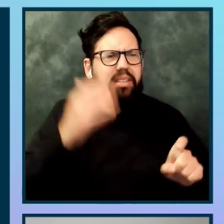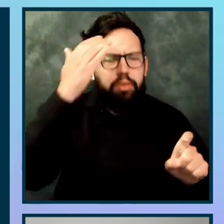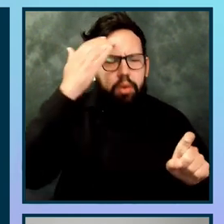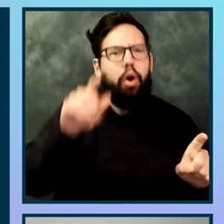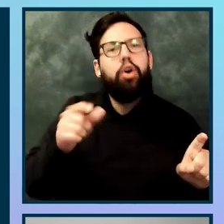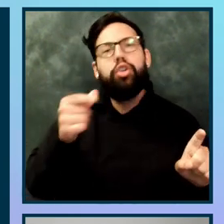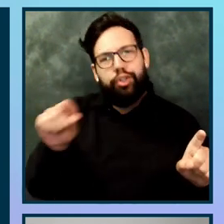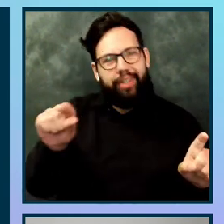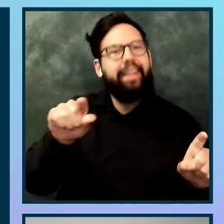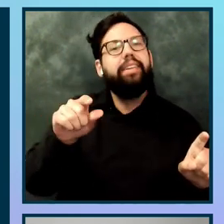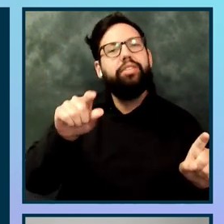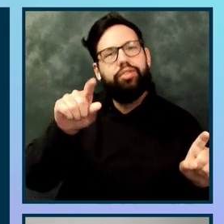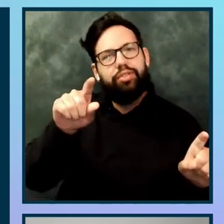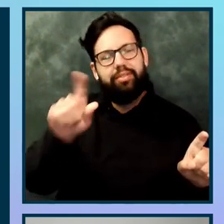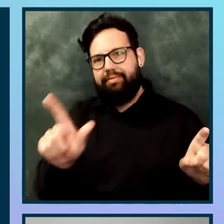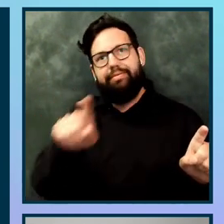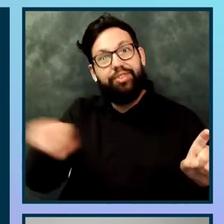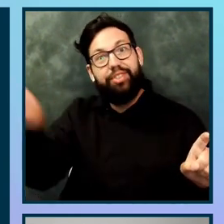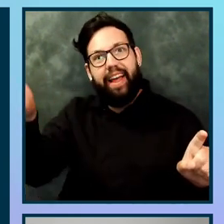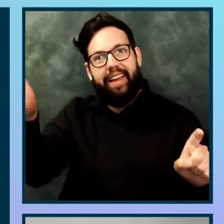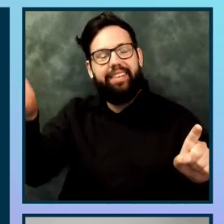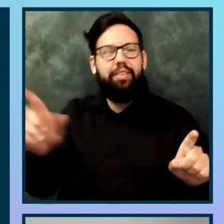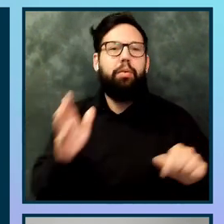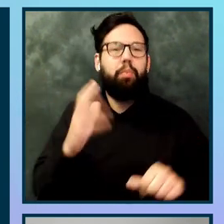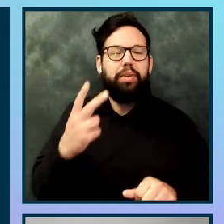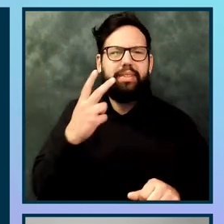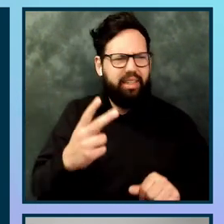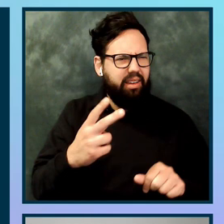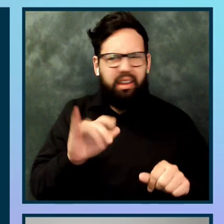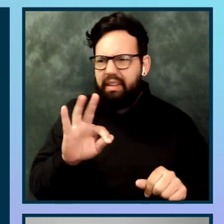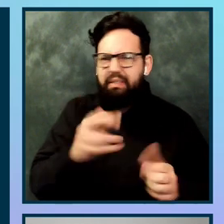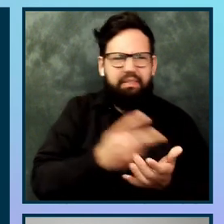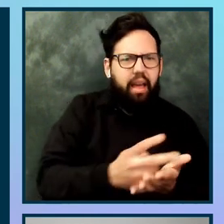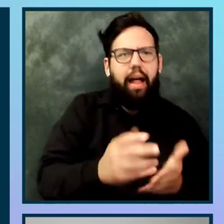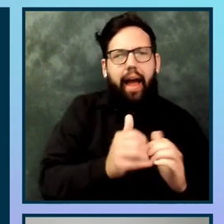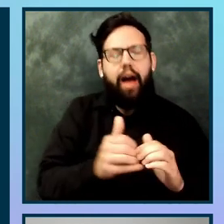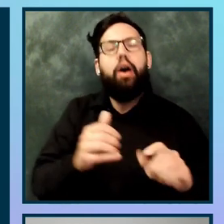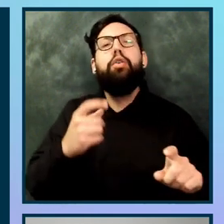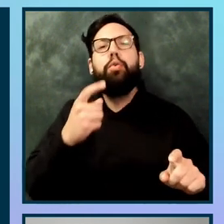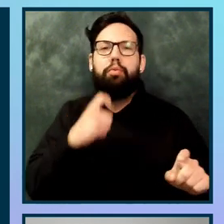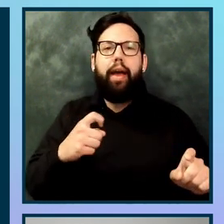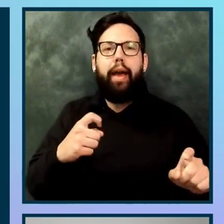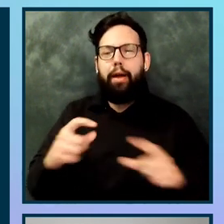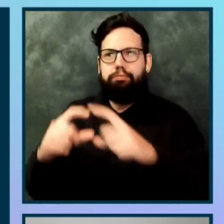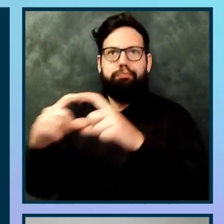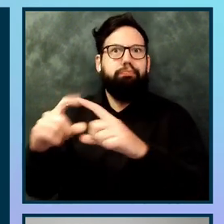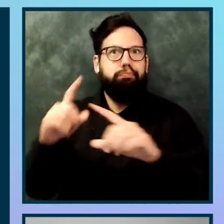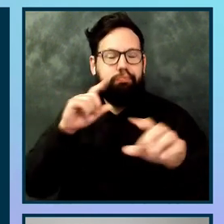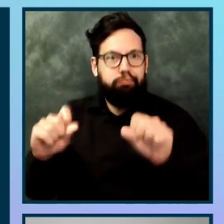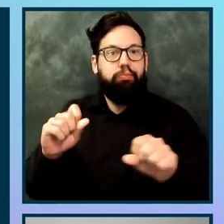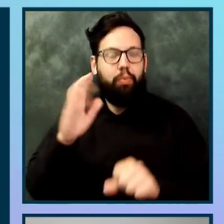And you can see this because there's going to be a red cross. And of course, you can see more details